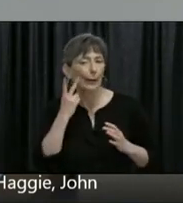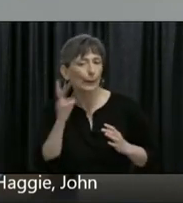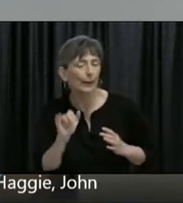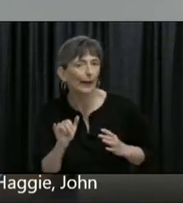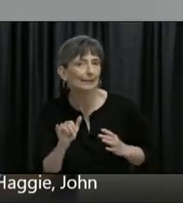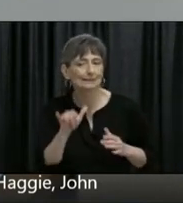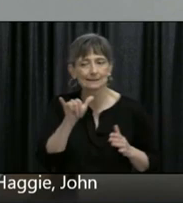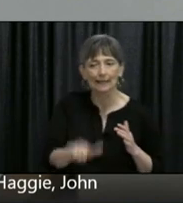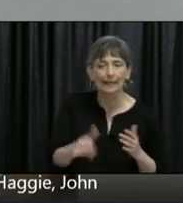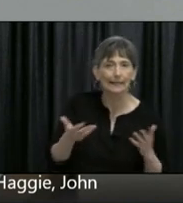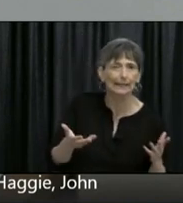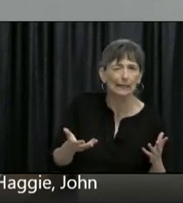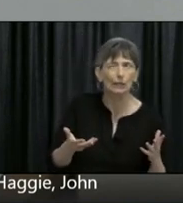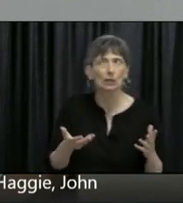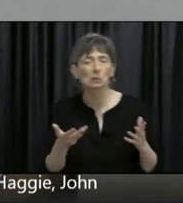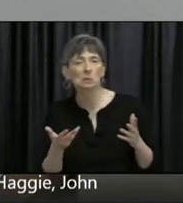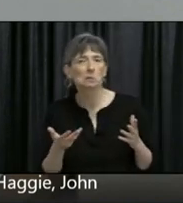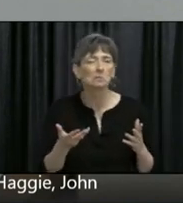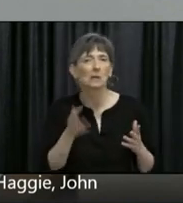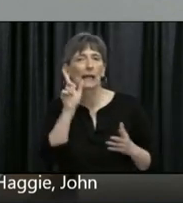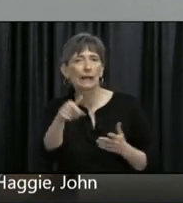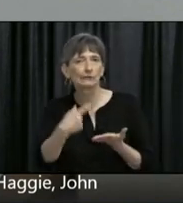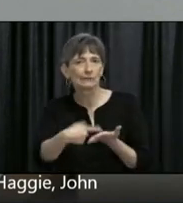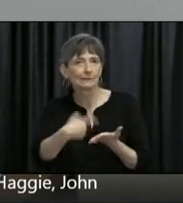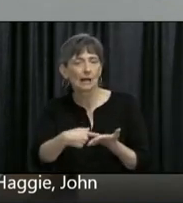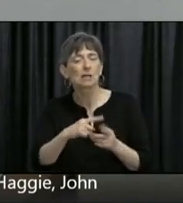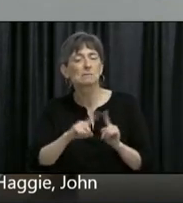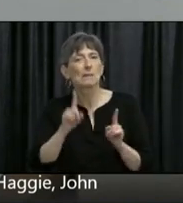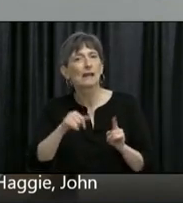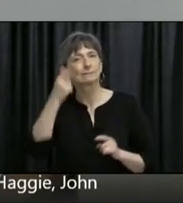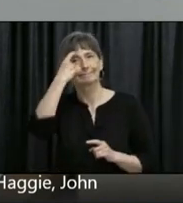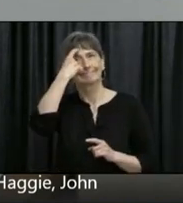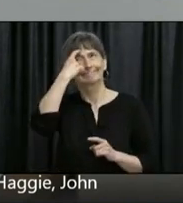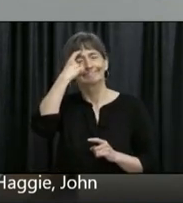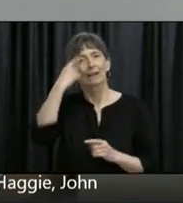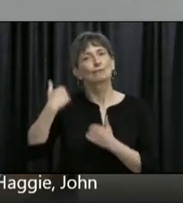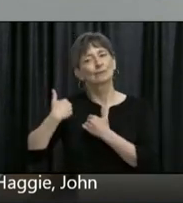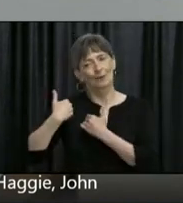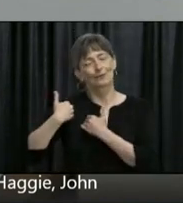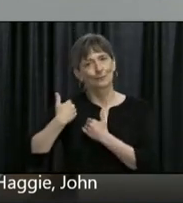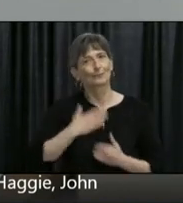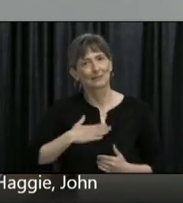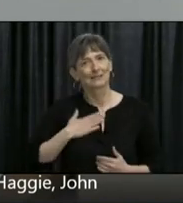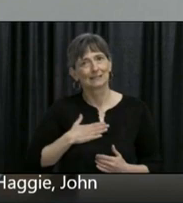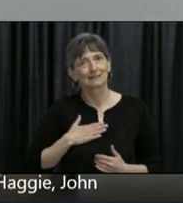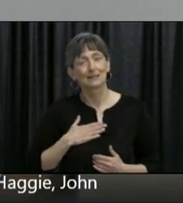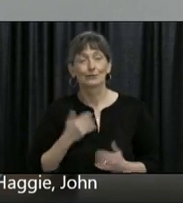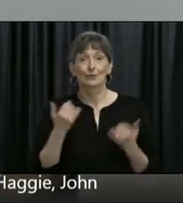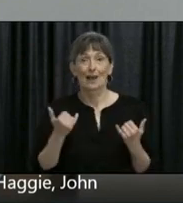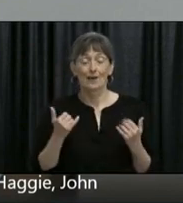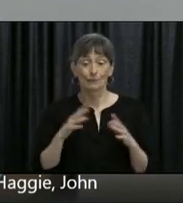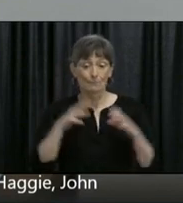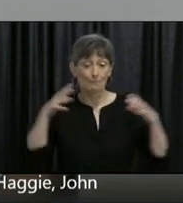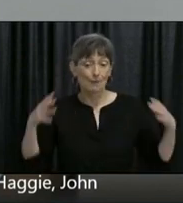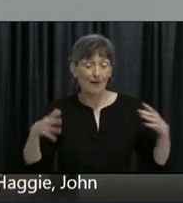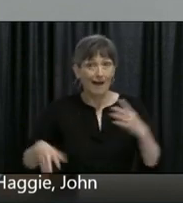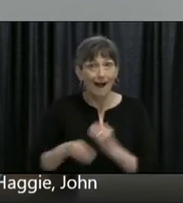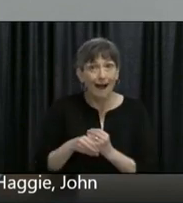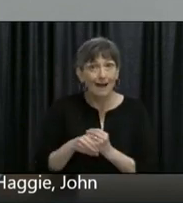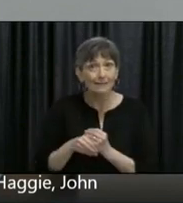have your expanded bubble, you have now a social network you can look at. Use it wisely